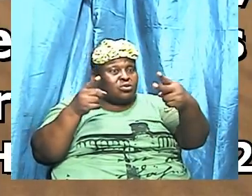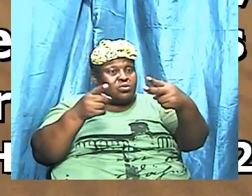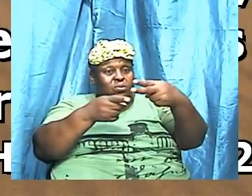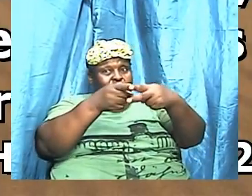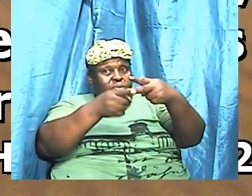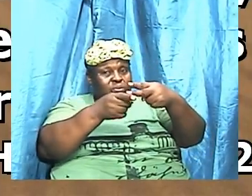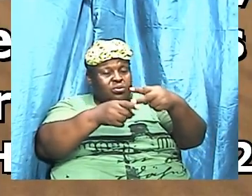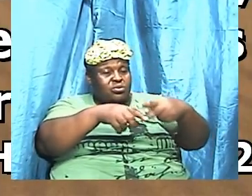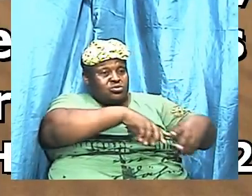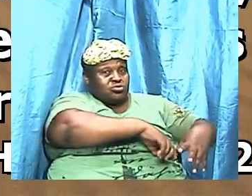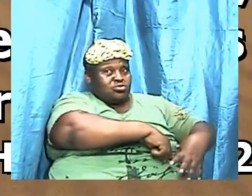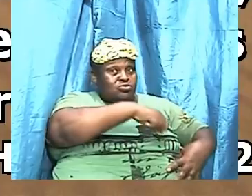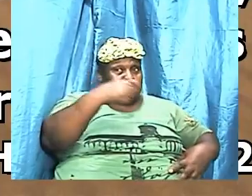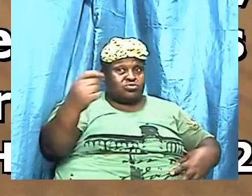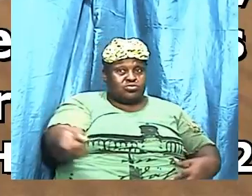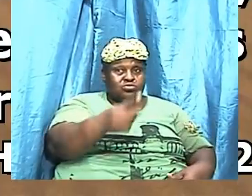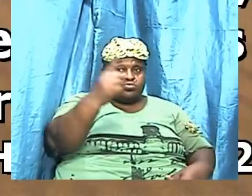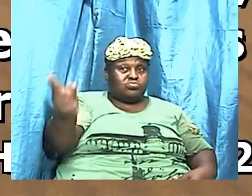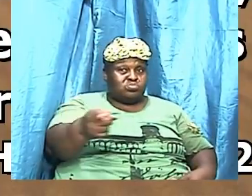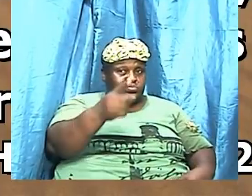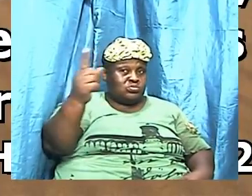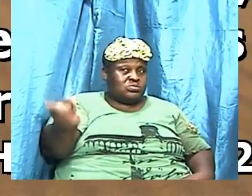sword.